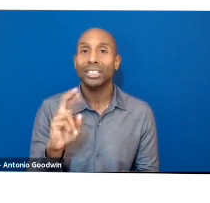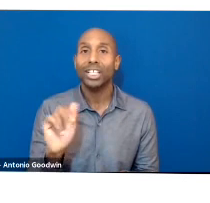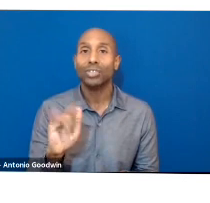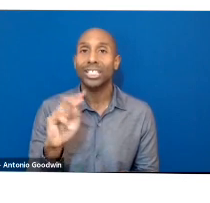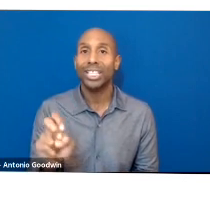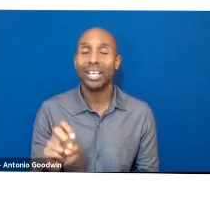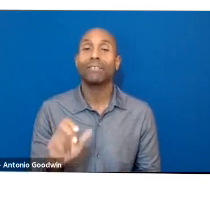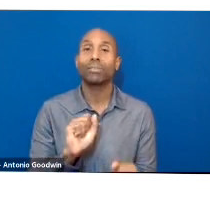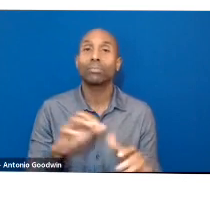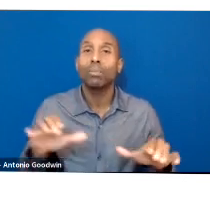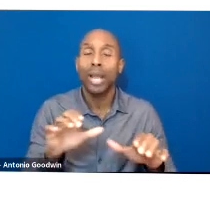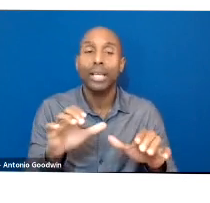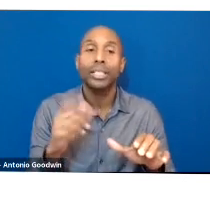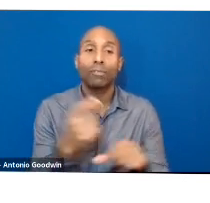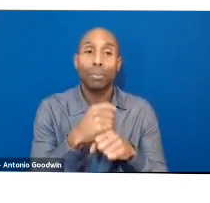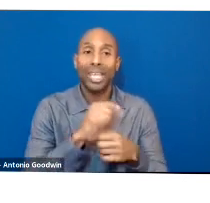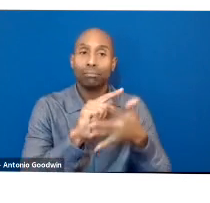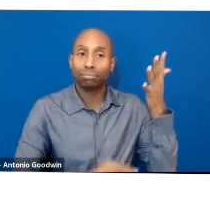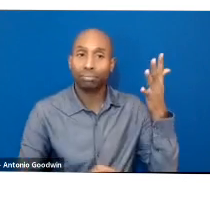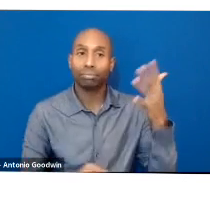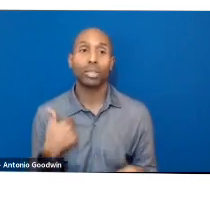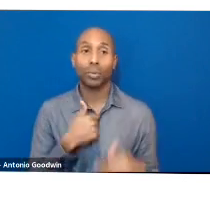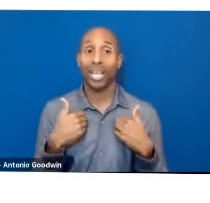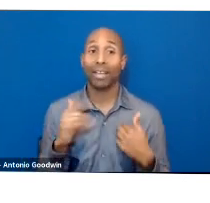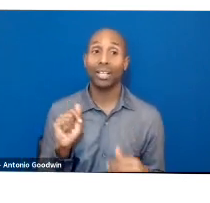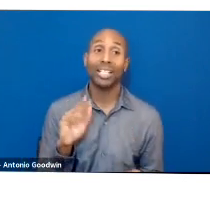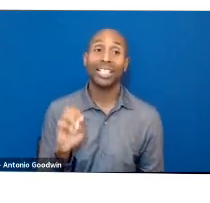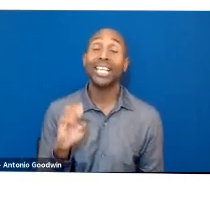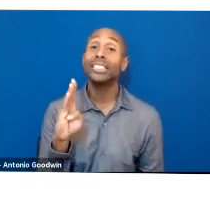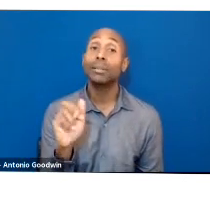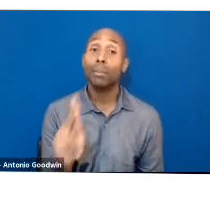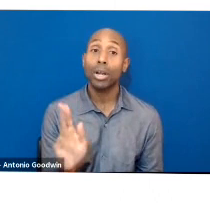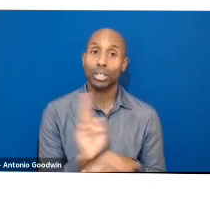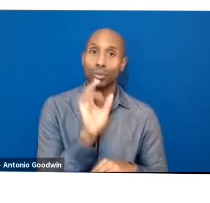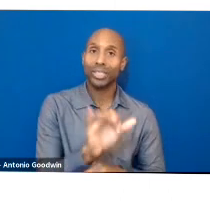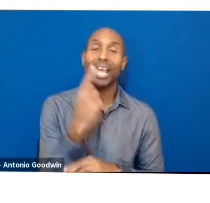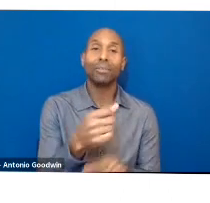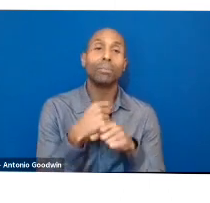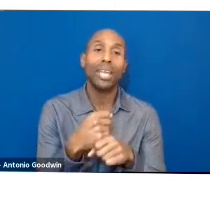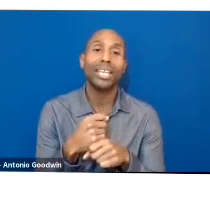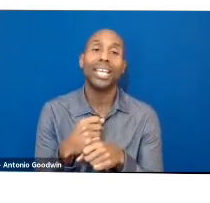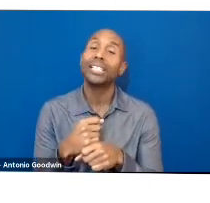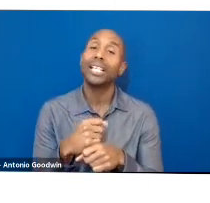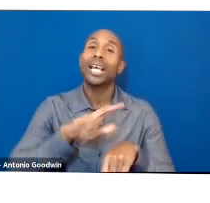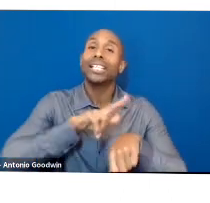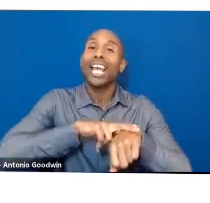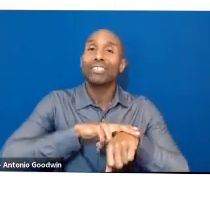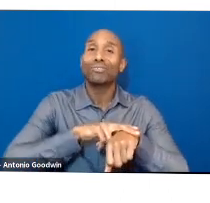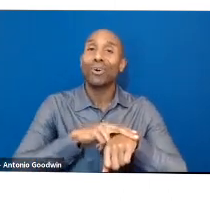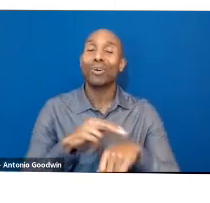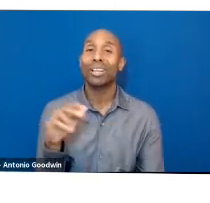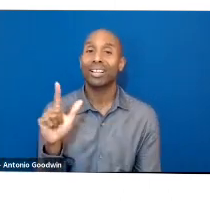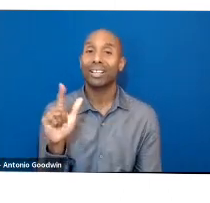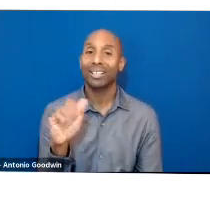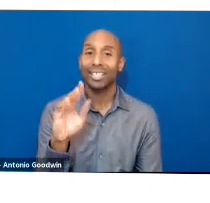have lace bark, which was used in the Caribbean to make a natural version of lace. So the first fiber used for crafting